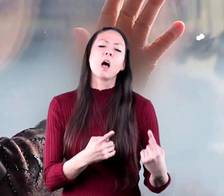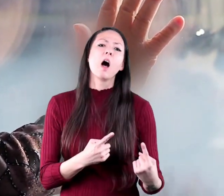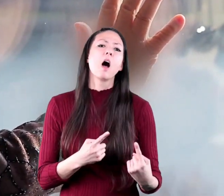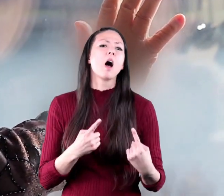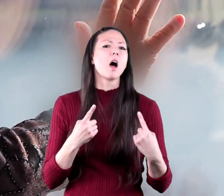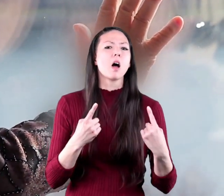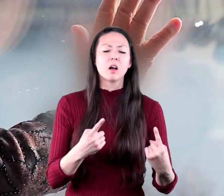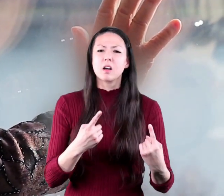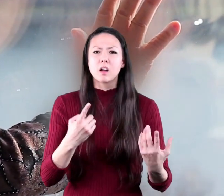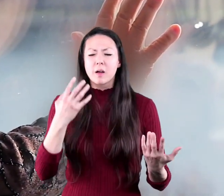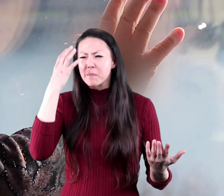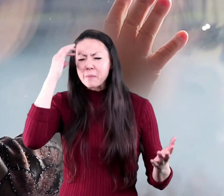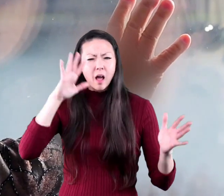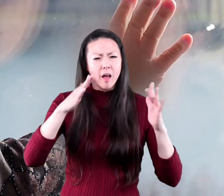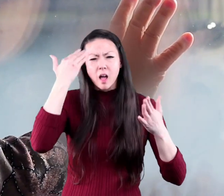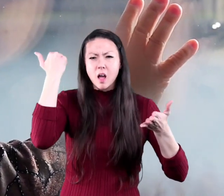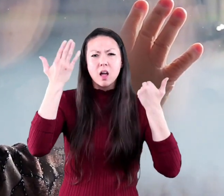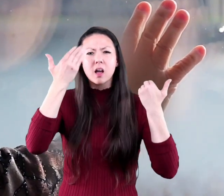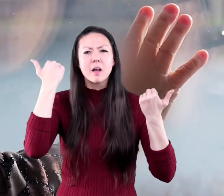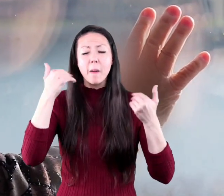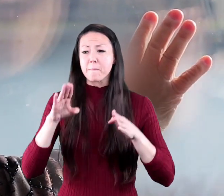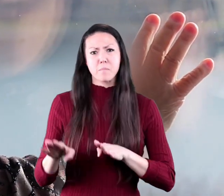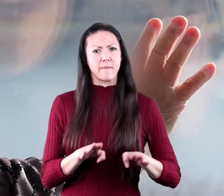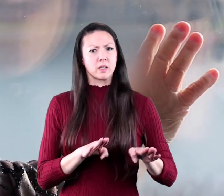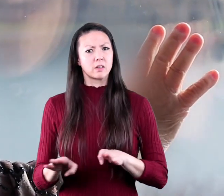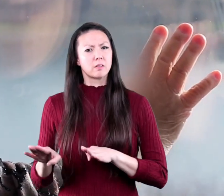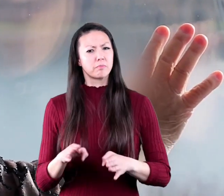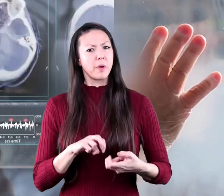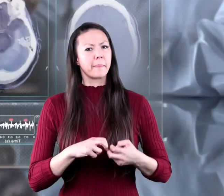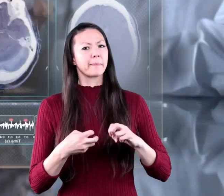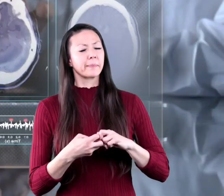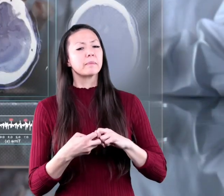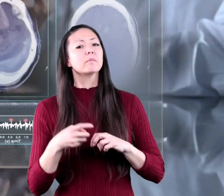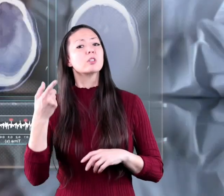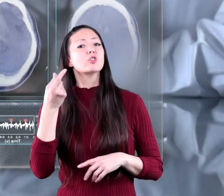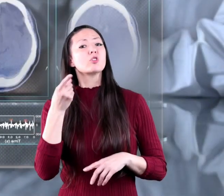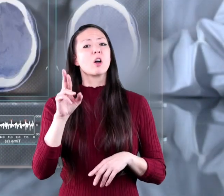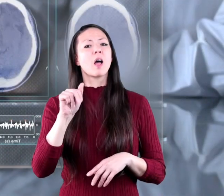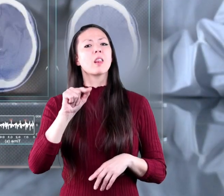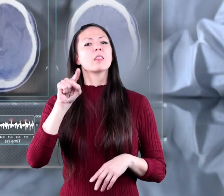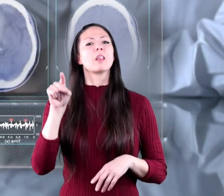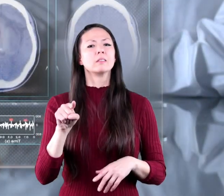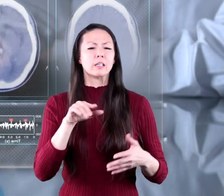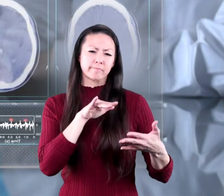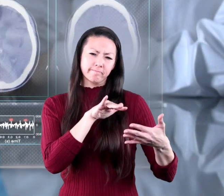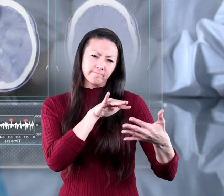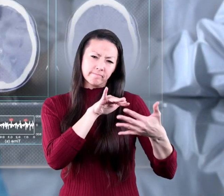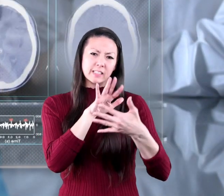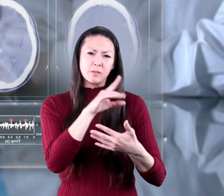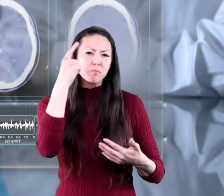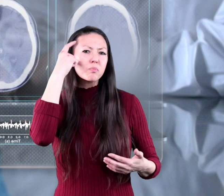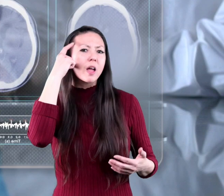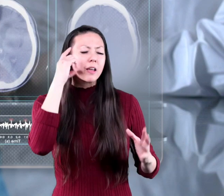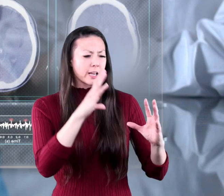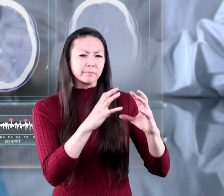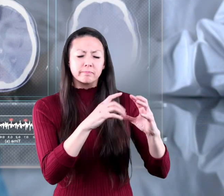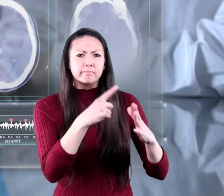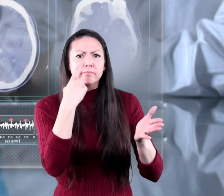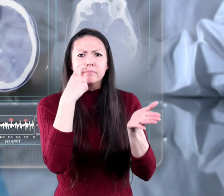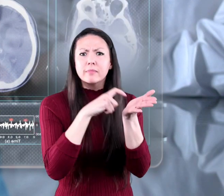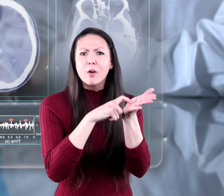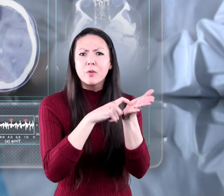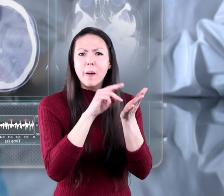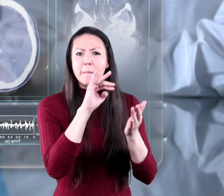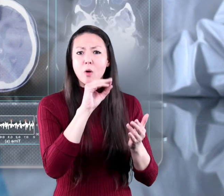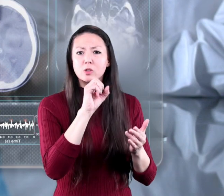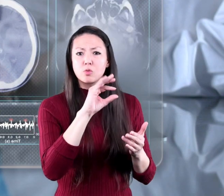struggled with memory loss and behavioral problems as Dr. Alzheimer was studying her brain he noticed microscopic